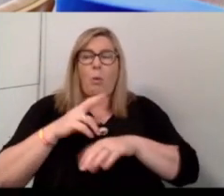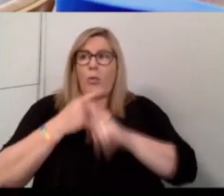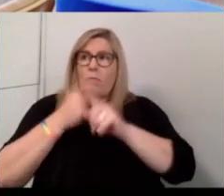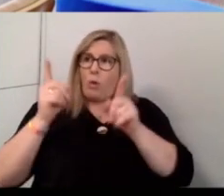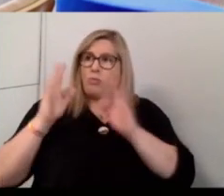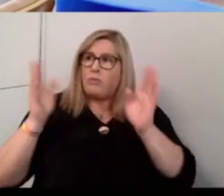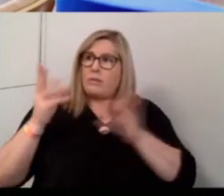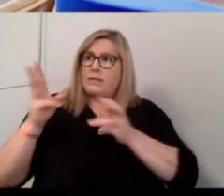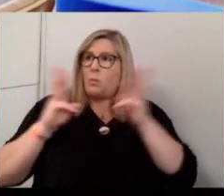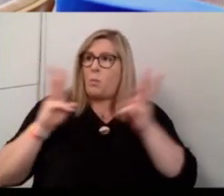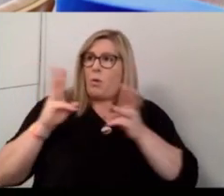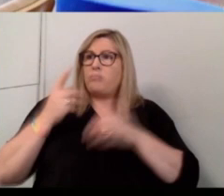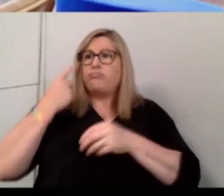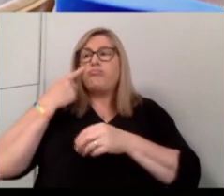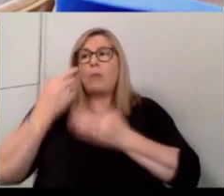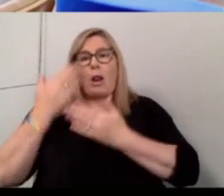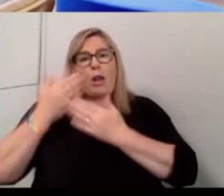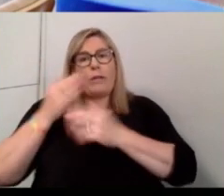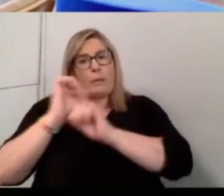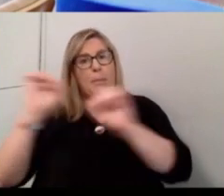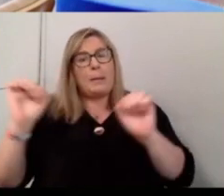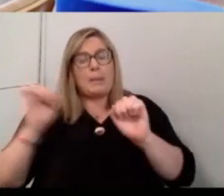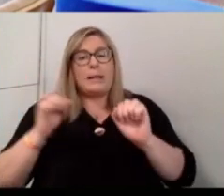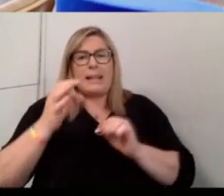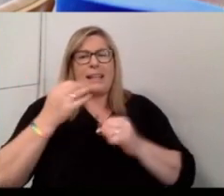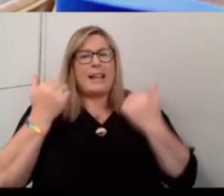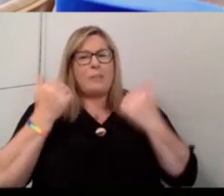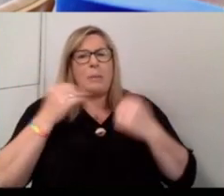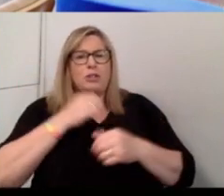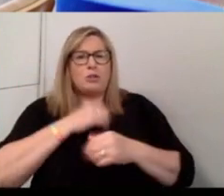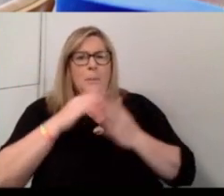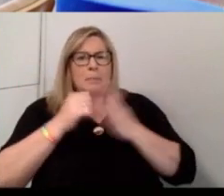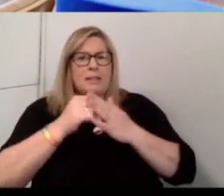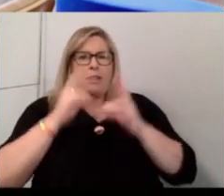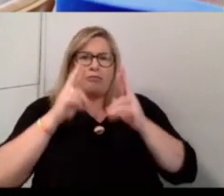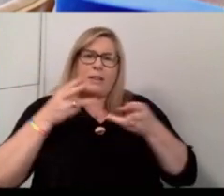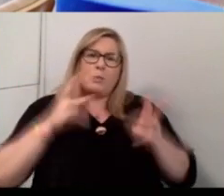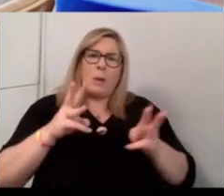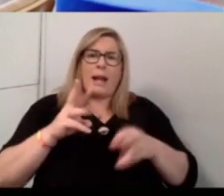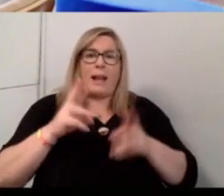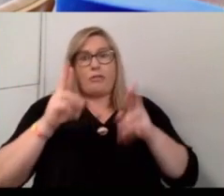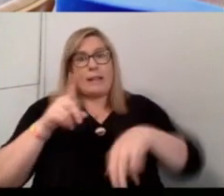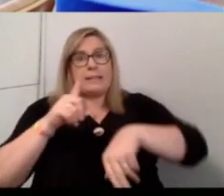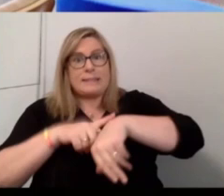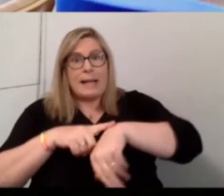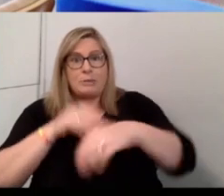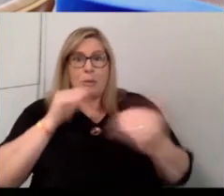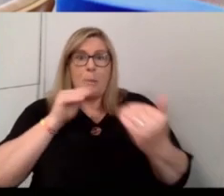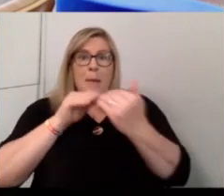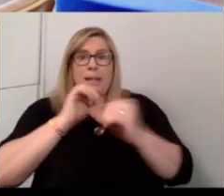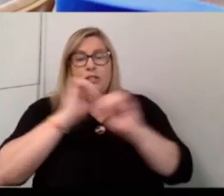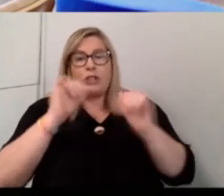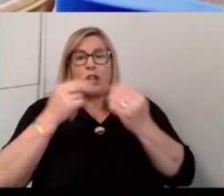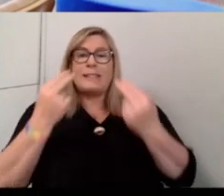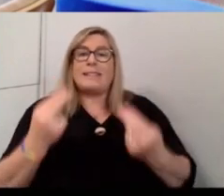And it's about getting that information to businesses in the right way at the right time to meet the right need. And there's, that's probably